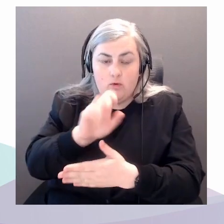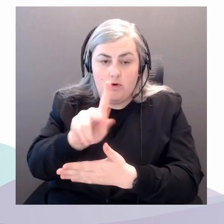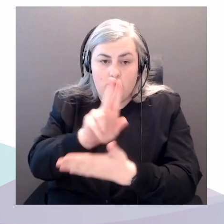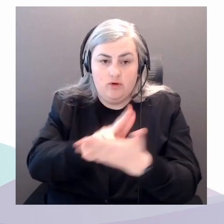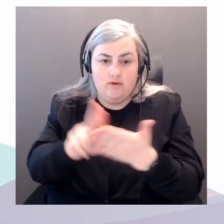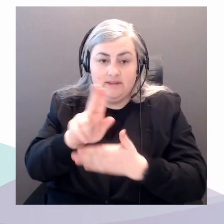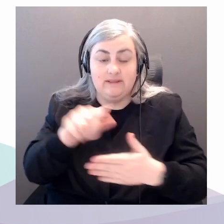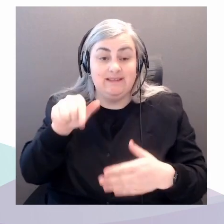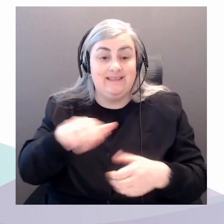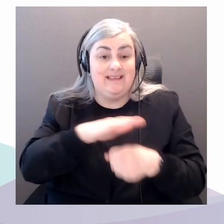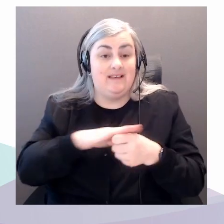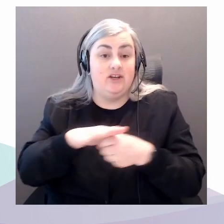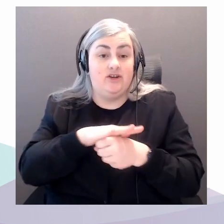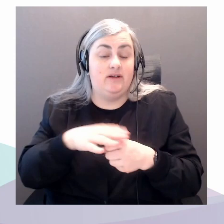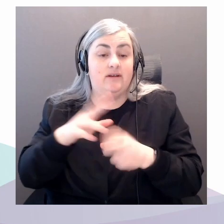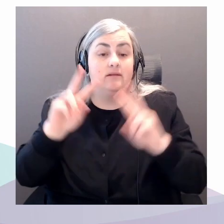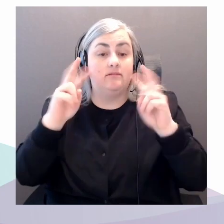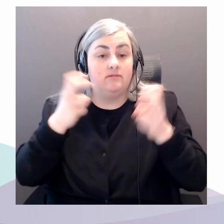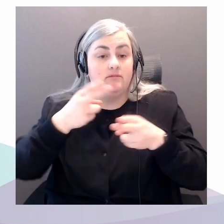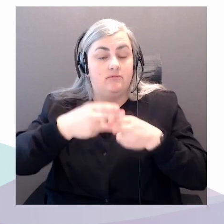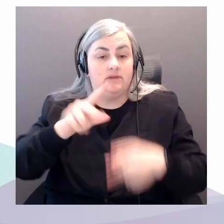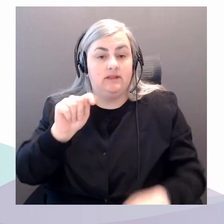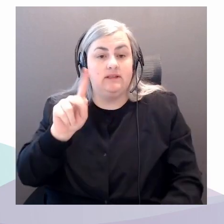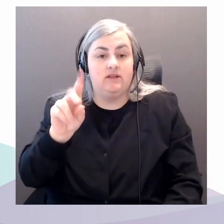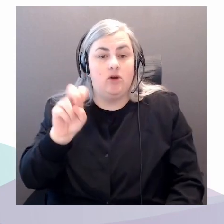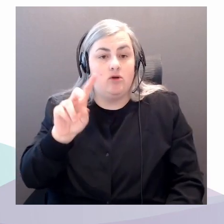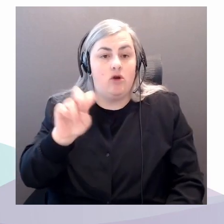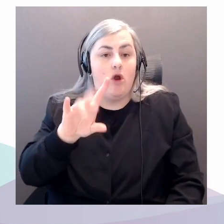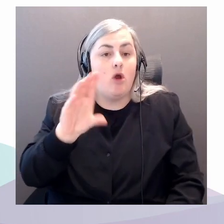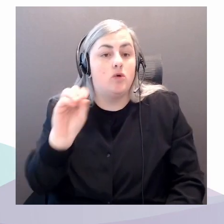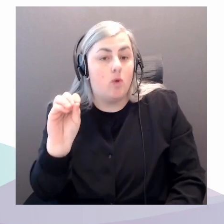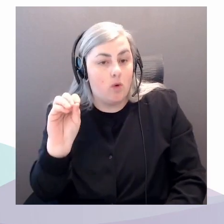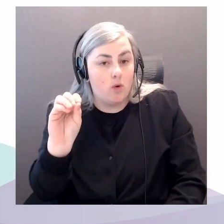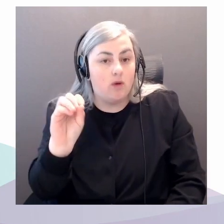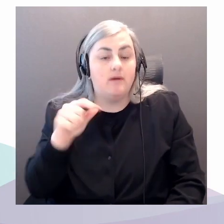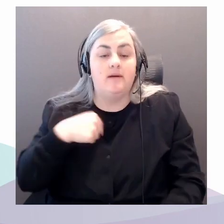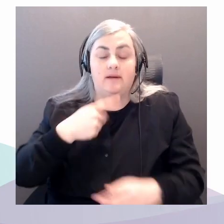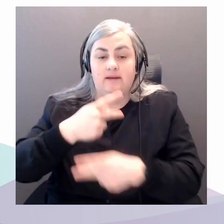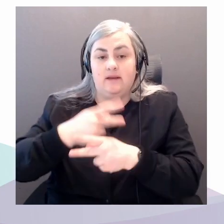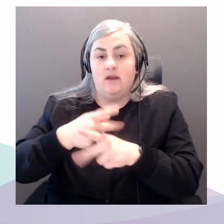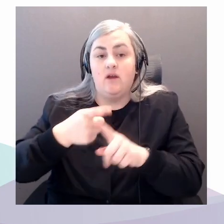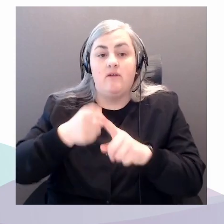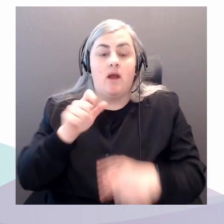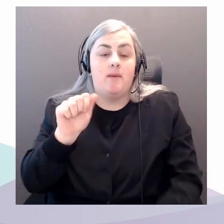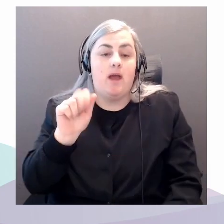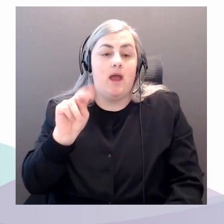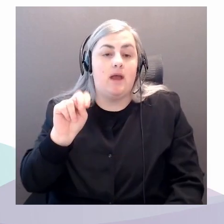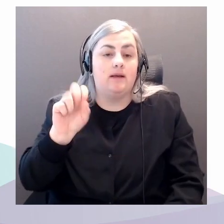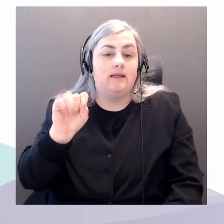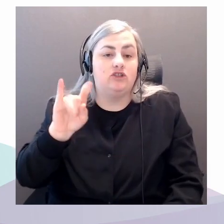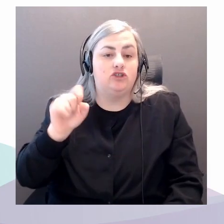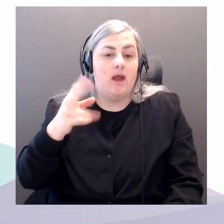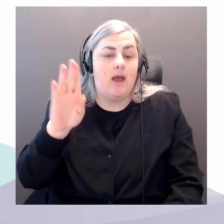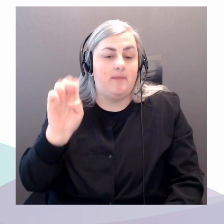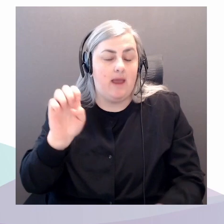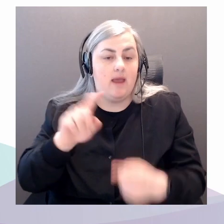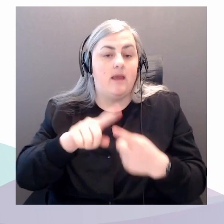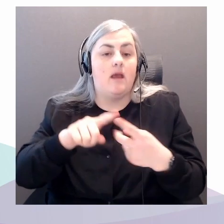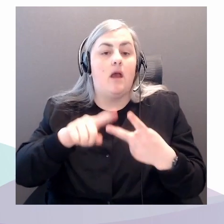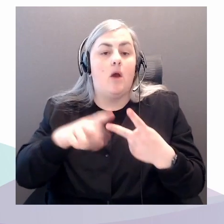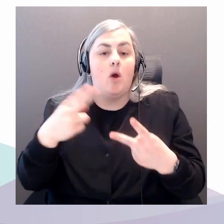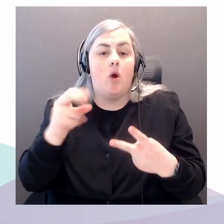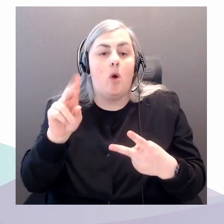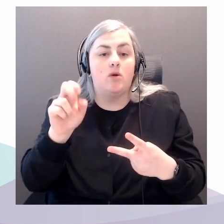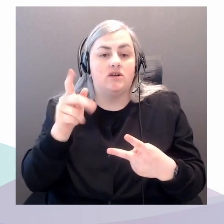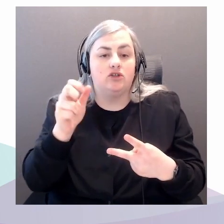been caretaken by the Anishinaabek Nation, the Haudenosaunee Confederacy, and the Huron-Wendat. It is now